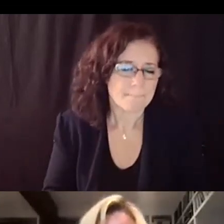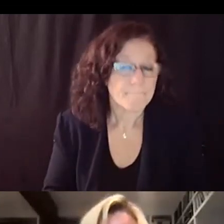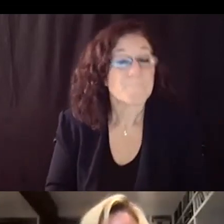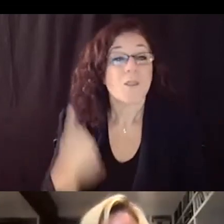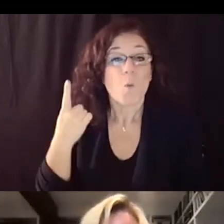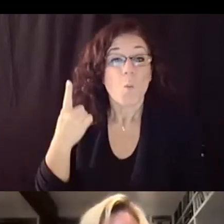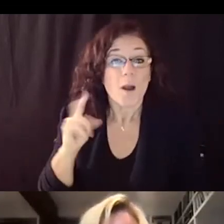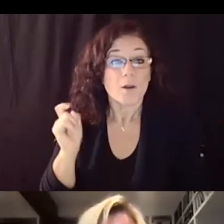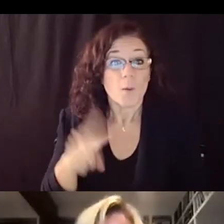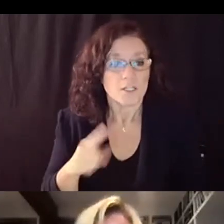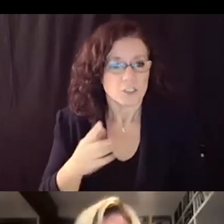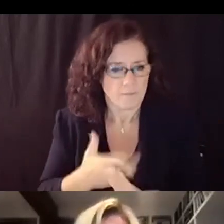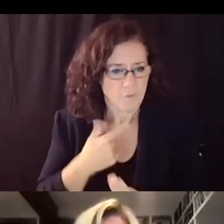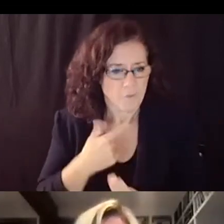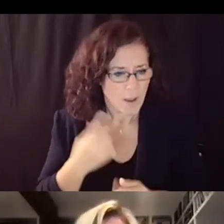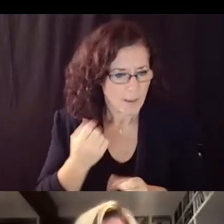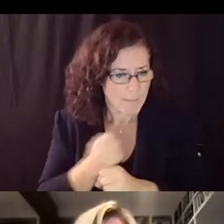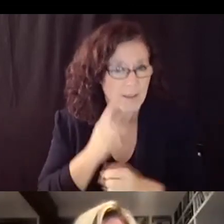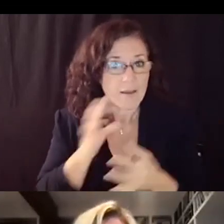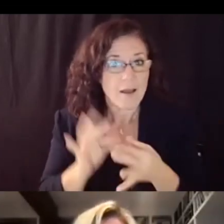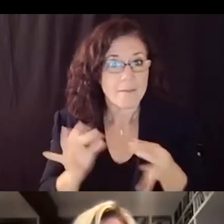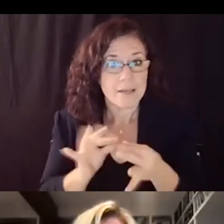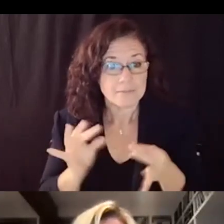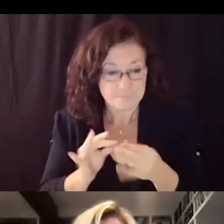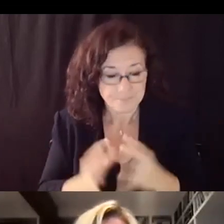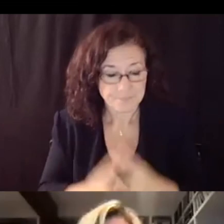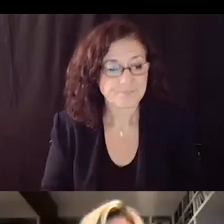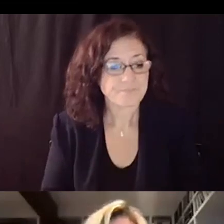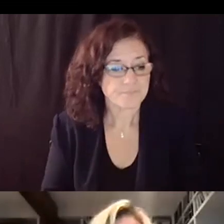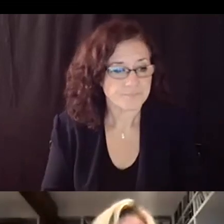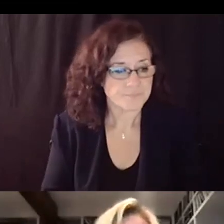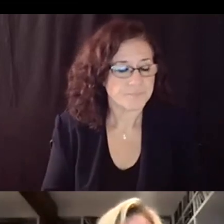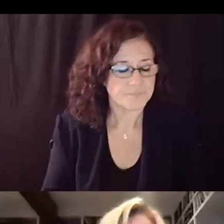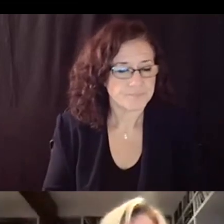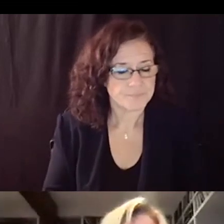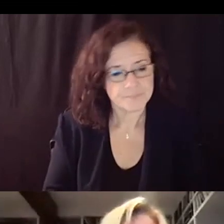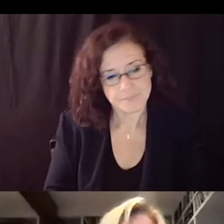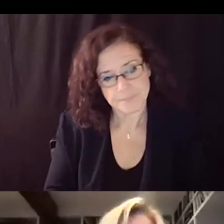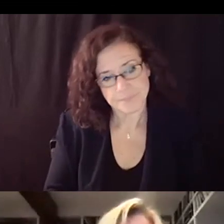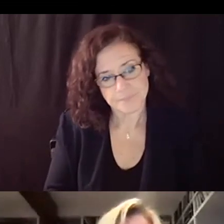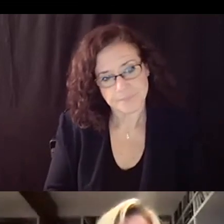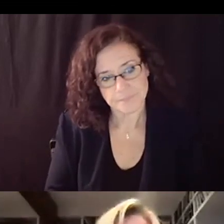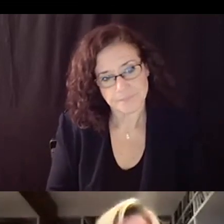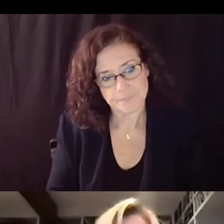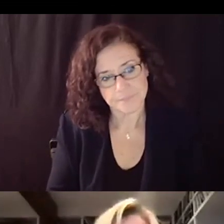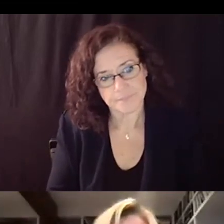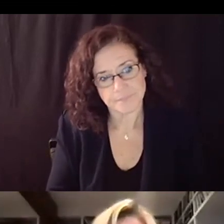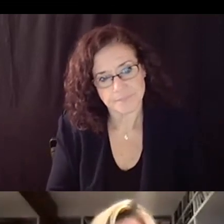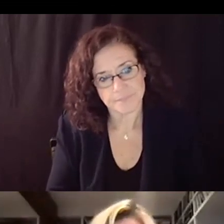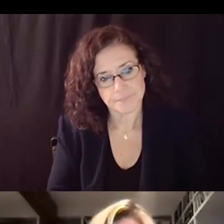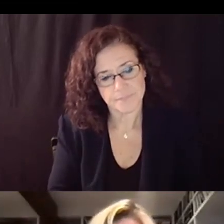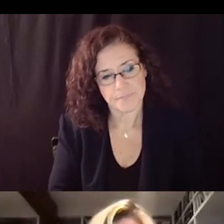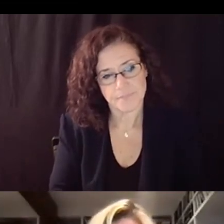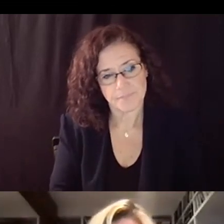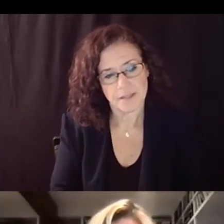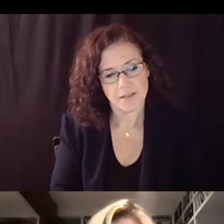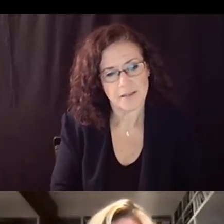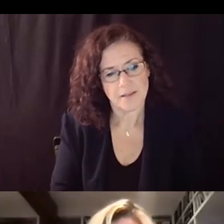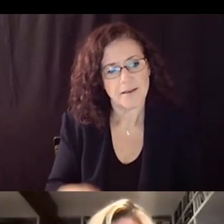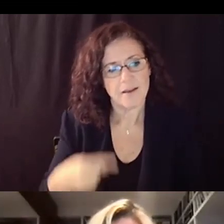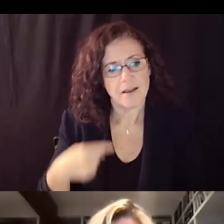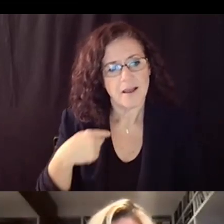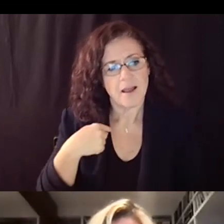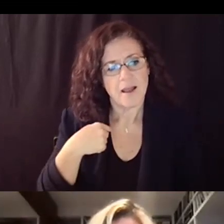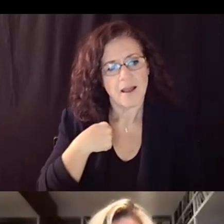before i just make one comment and that is um miss carrie i'm concerned about number two of the prop